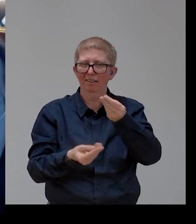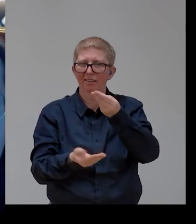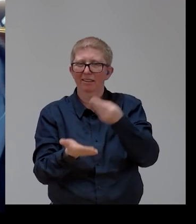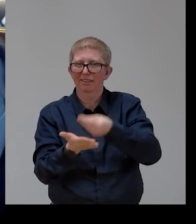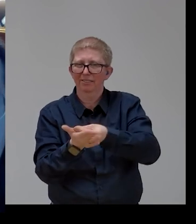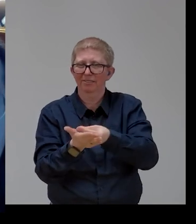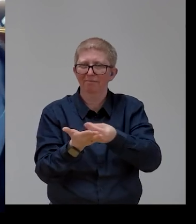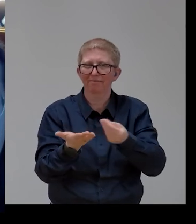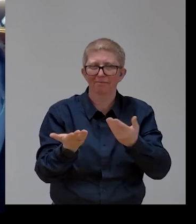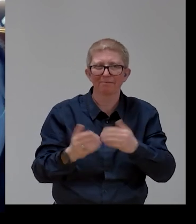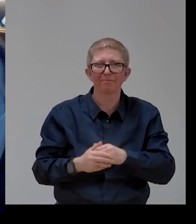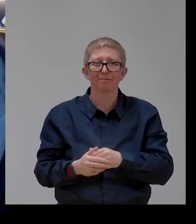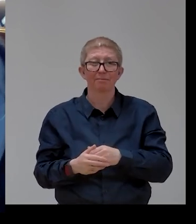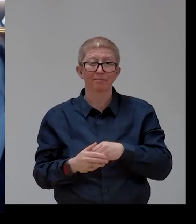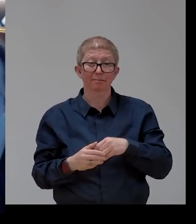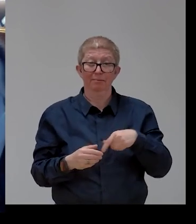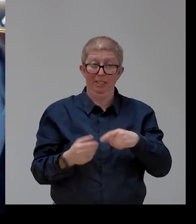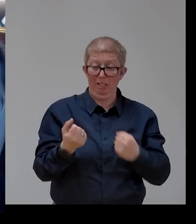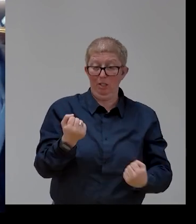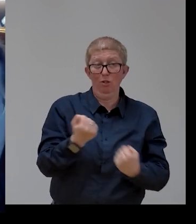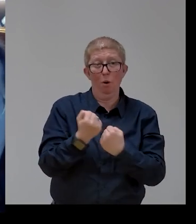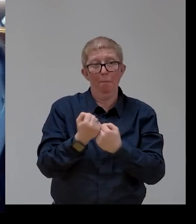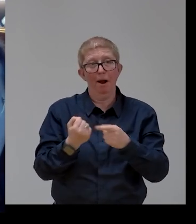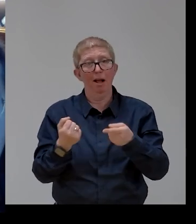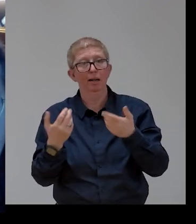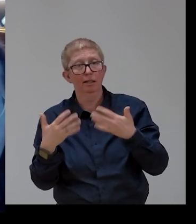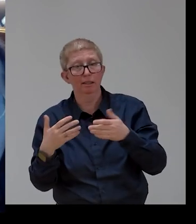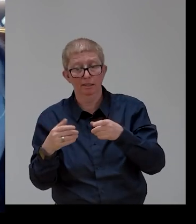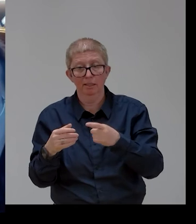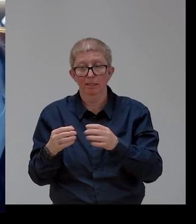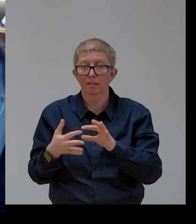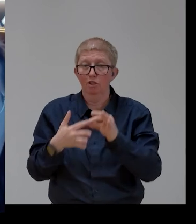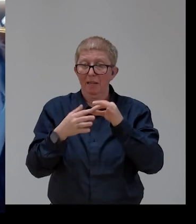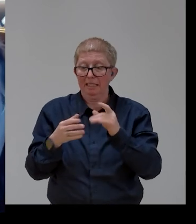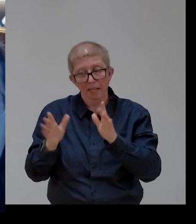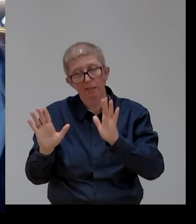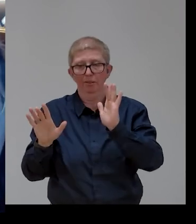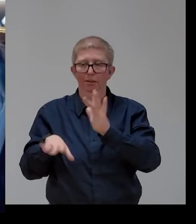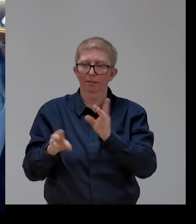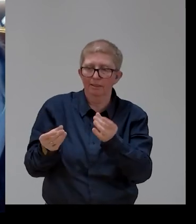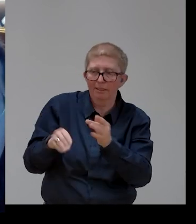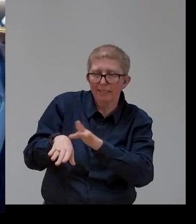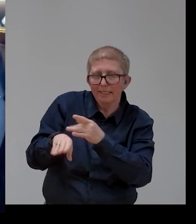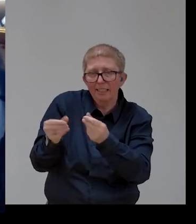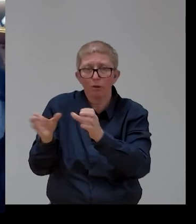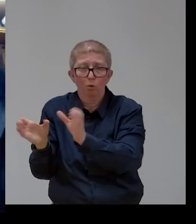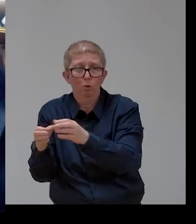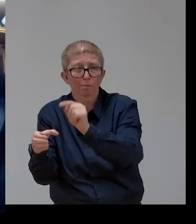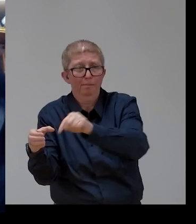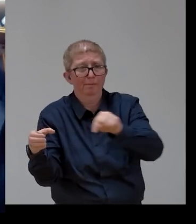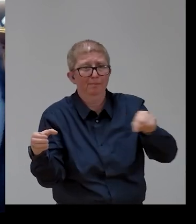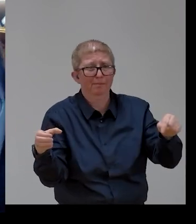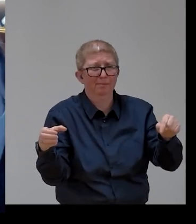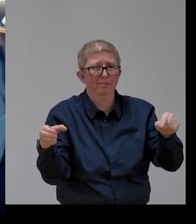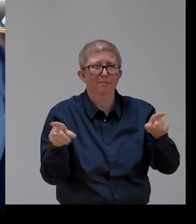vulnerable groups, helping to reduce inequalities and in promotion and guarantee the